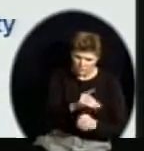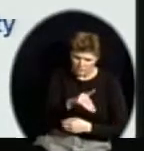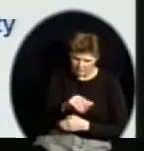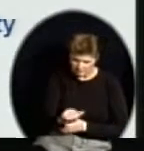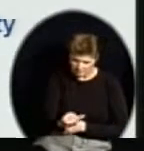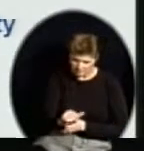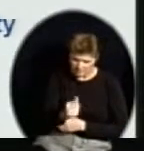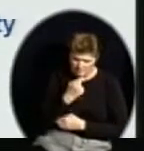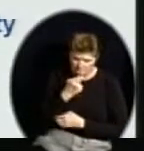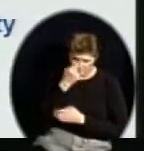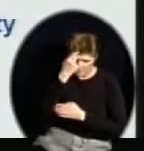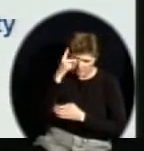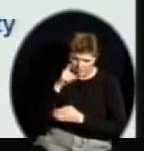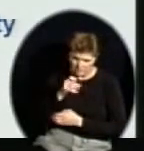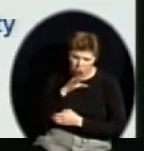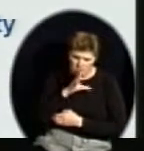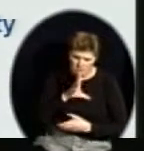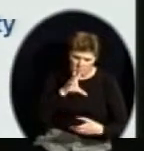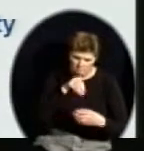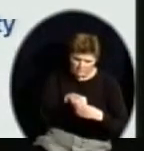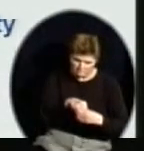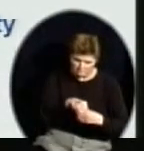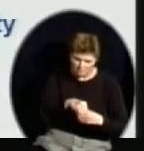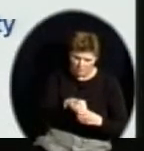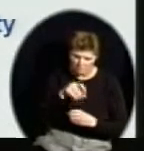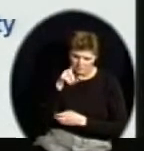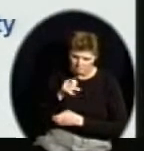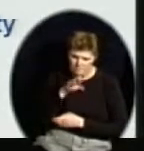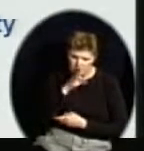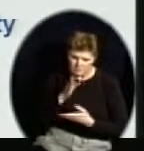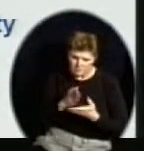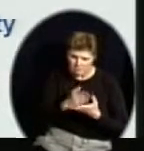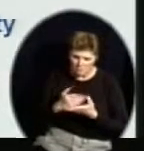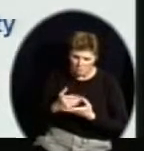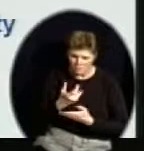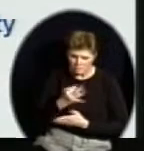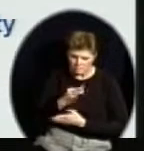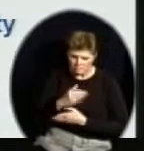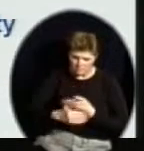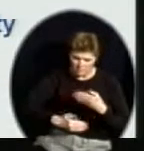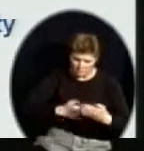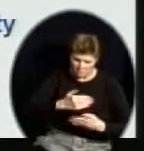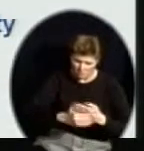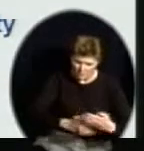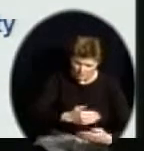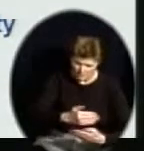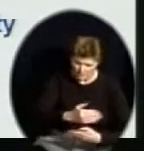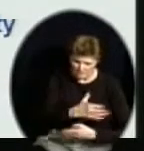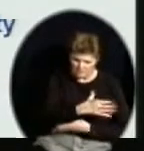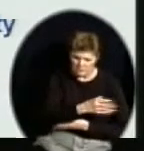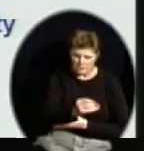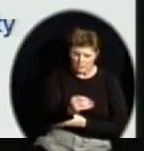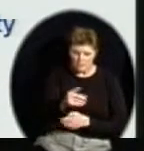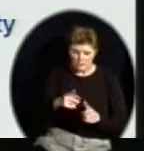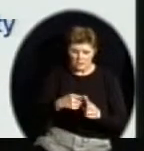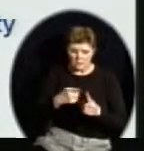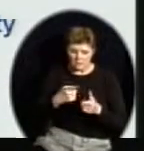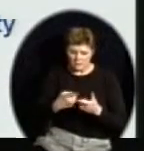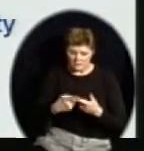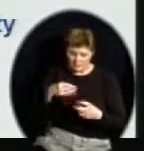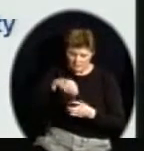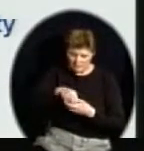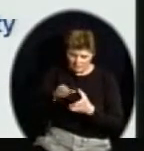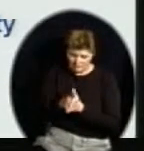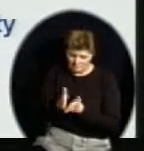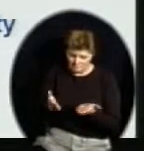process, referral evaluation, eligibility determination, and appendix form, which are forms